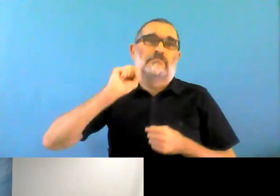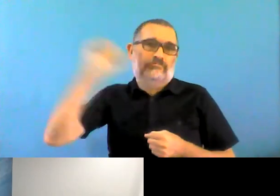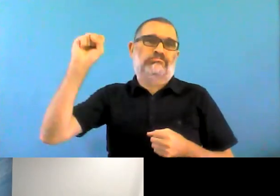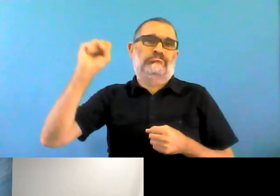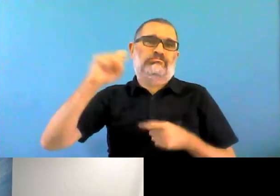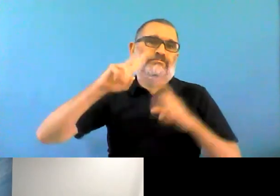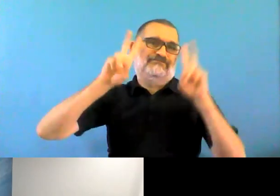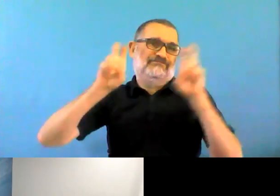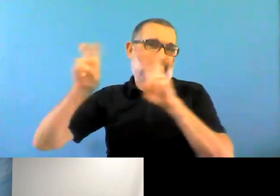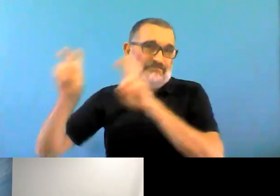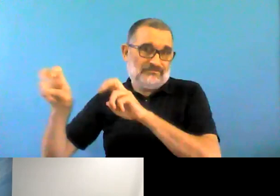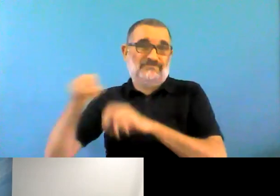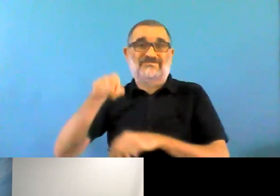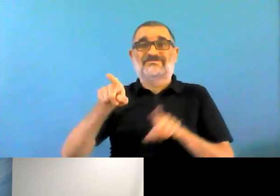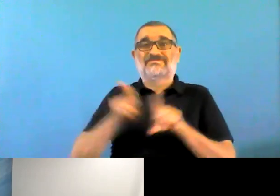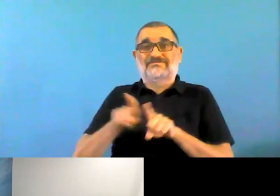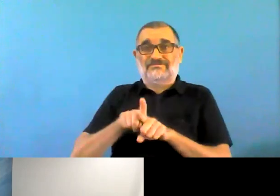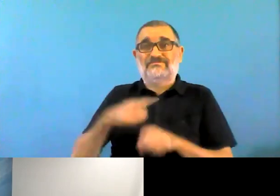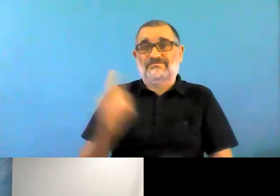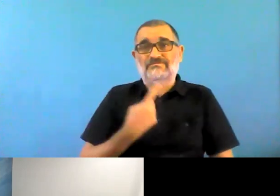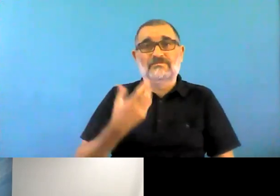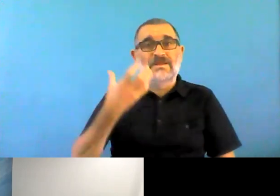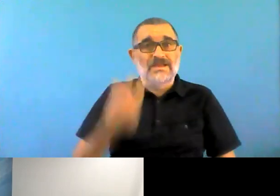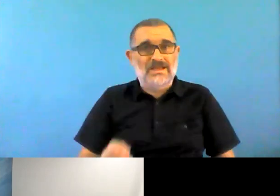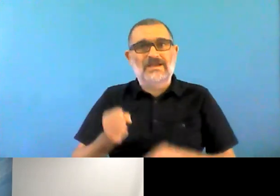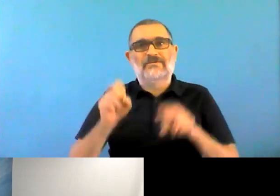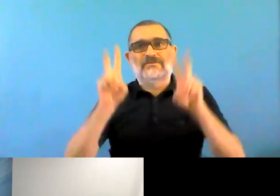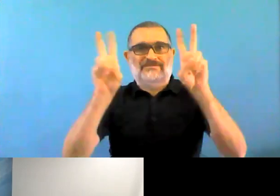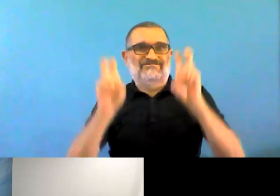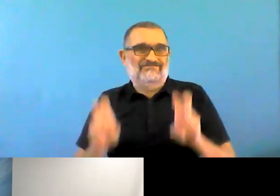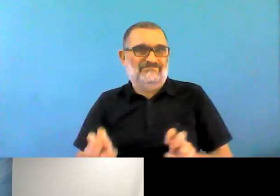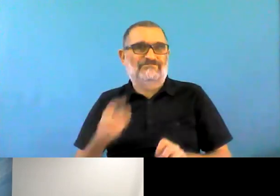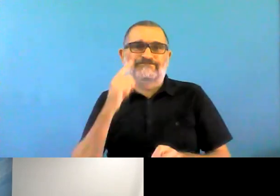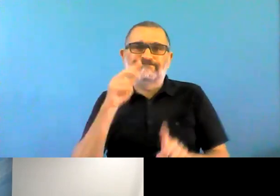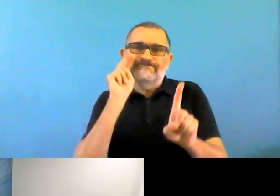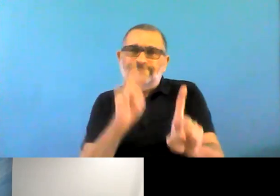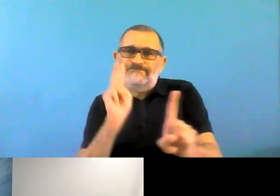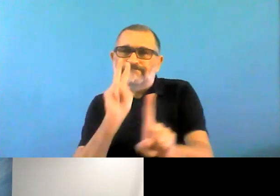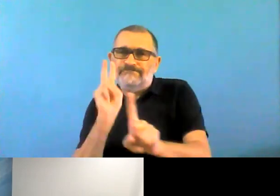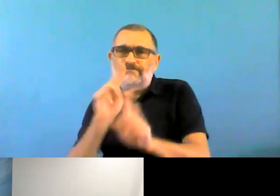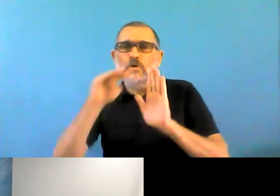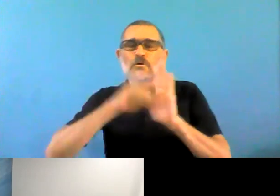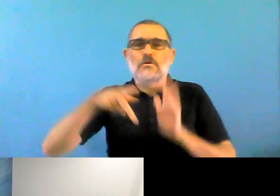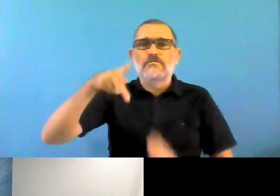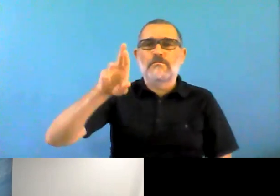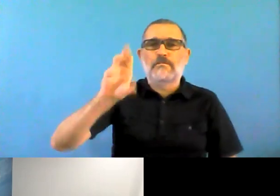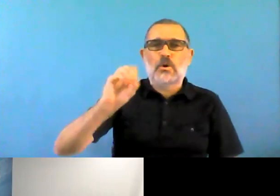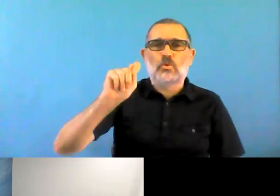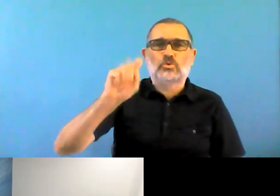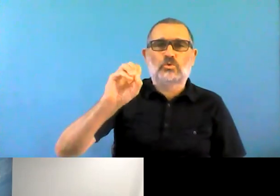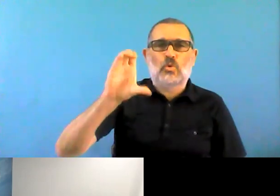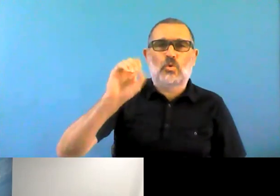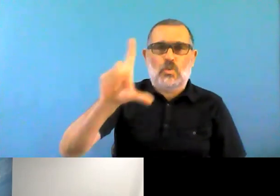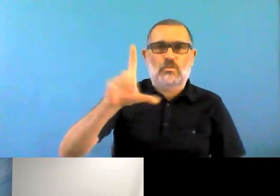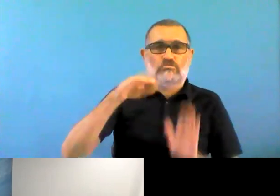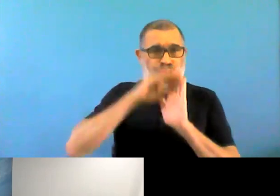adopted that I addressed in our, my presentation, the health care protocol to offer care for health care workers,